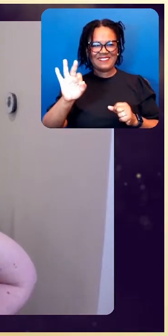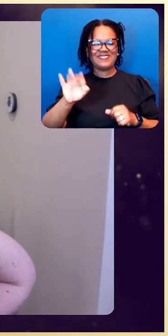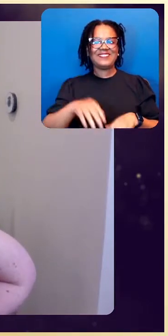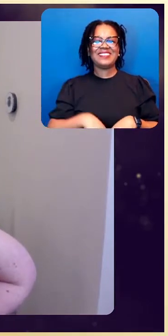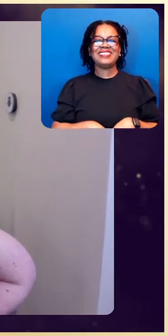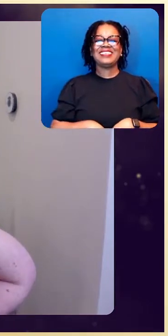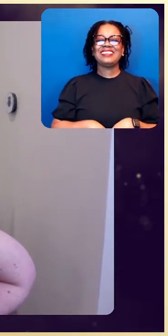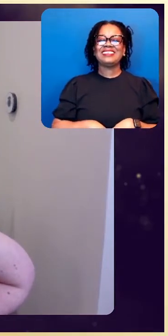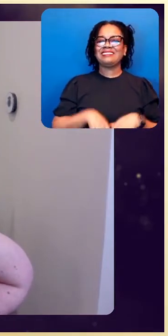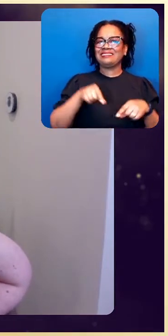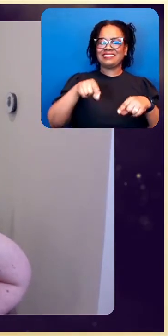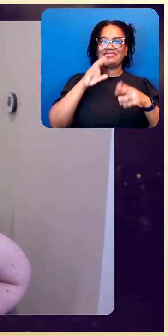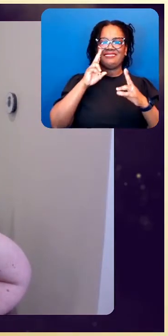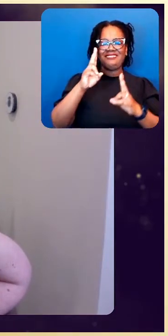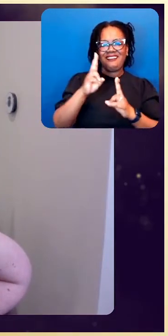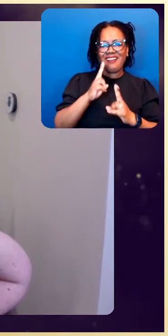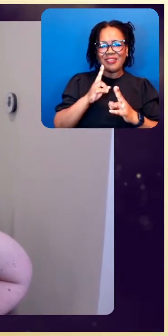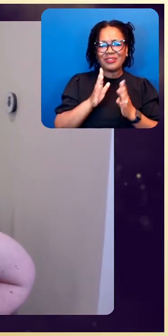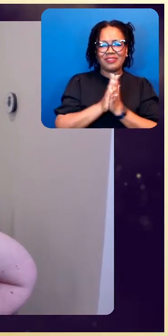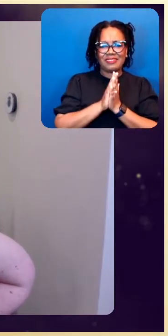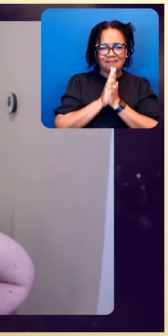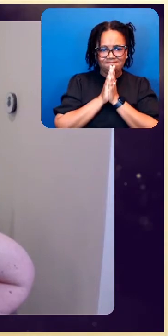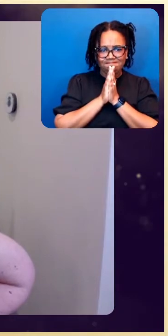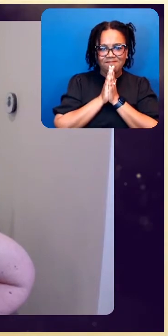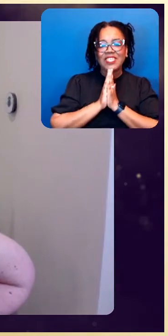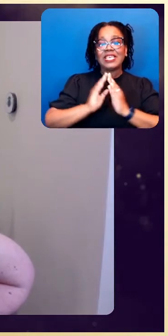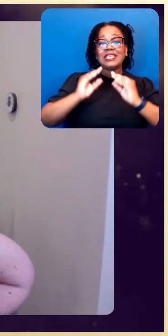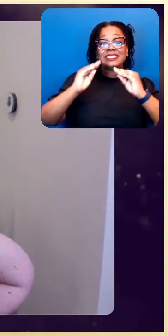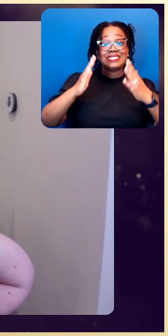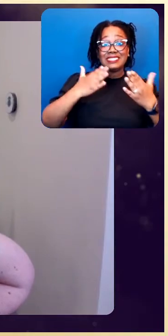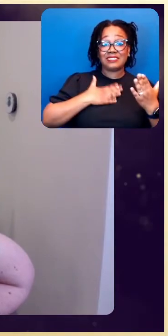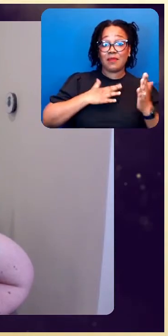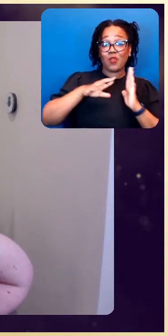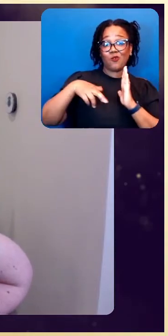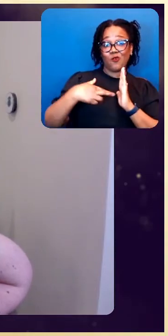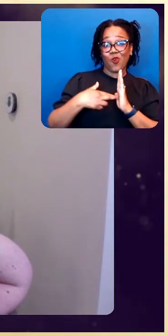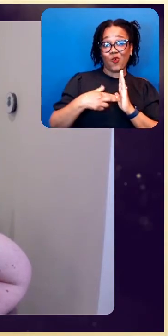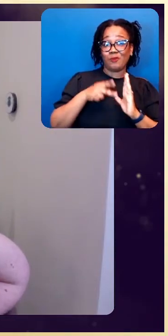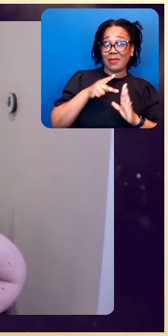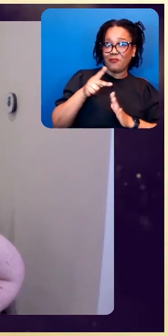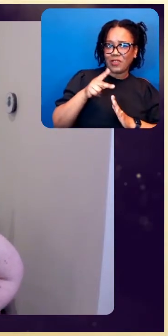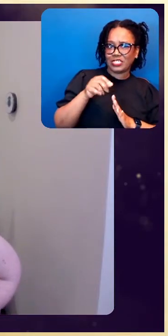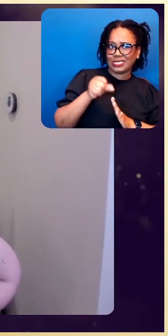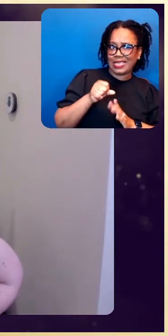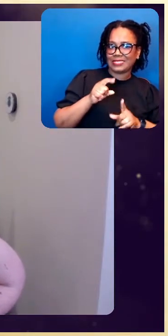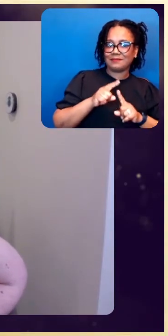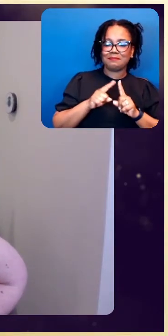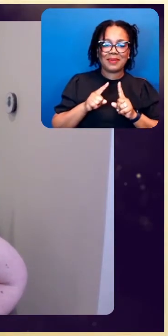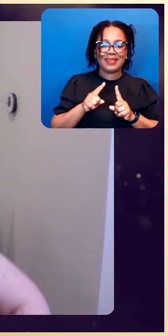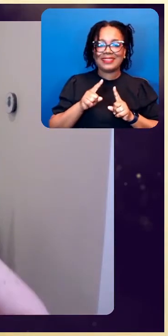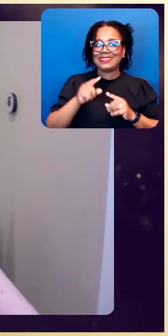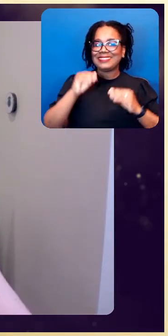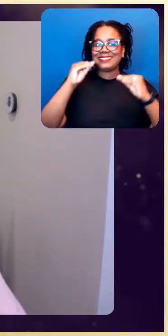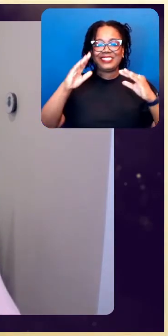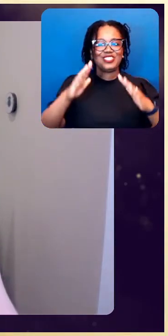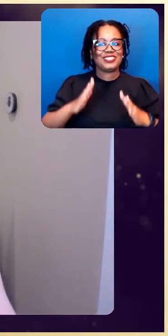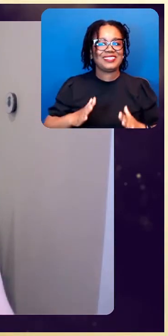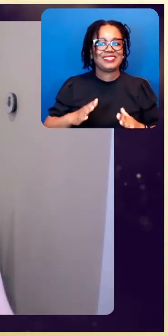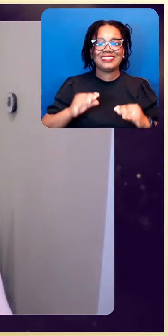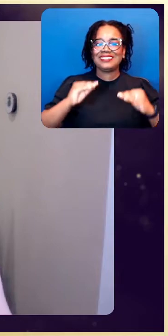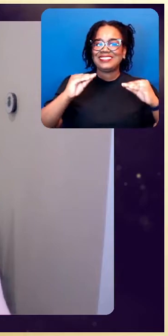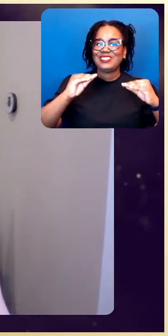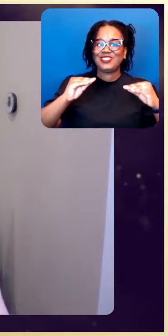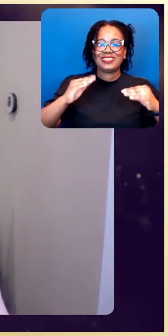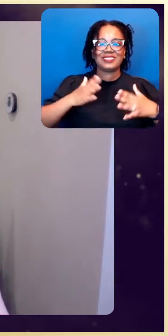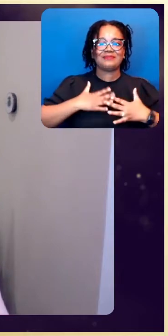Though teaching is who I am as a profession, it truly is my passion. I love